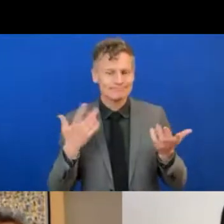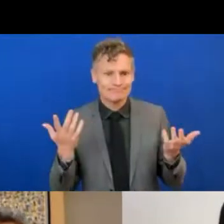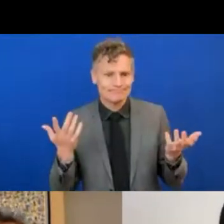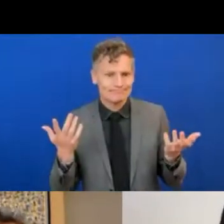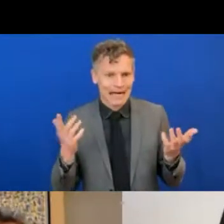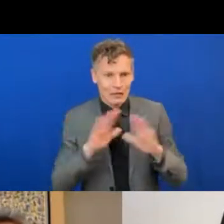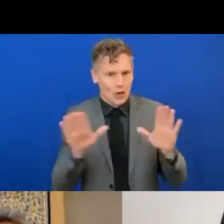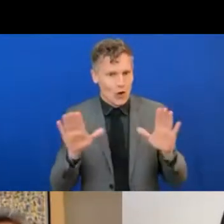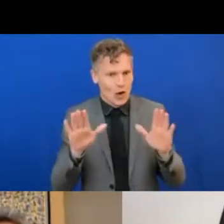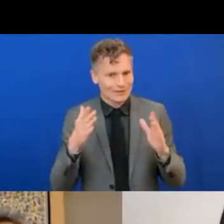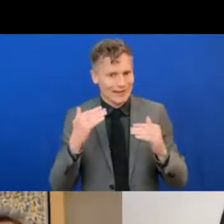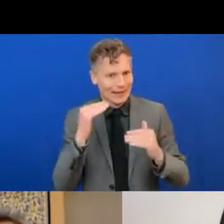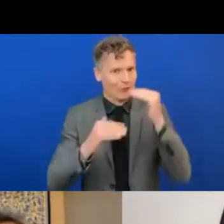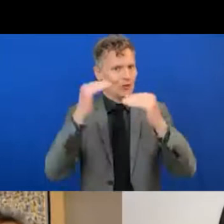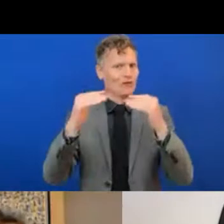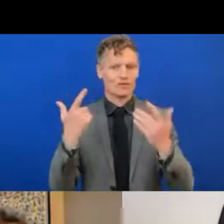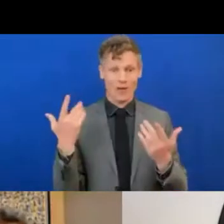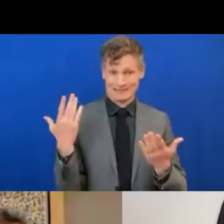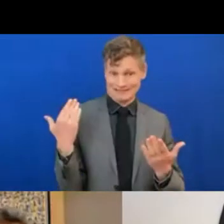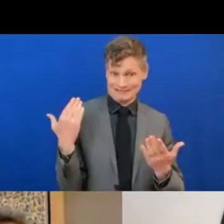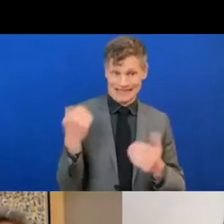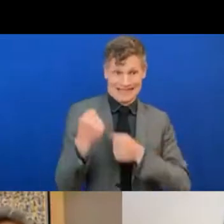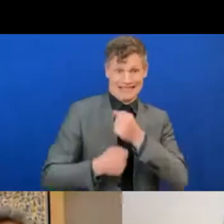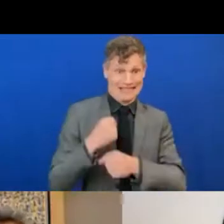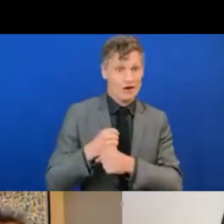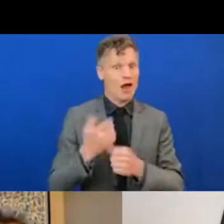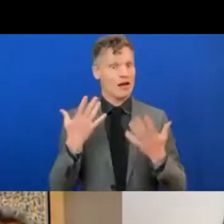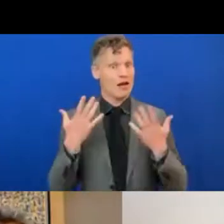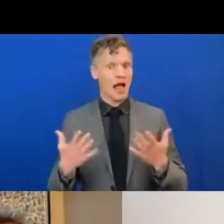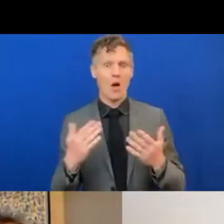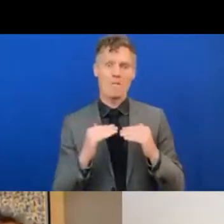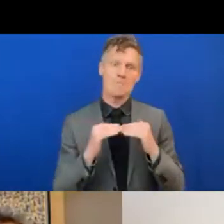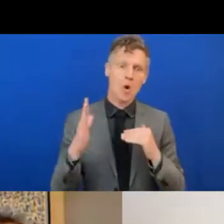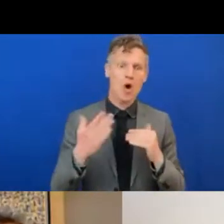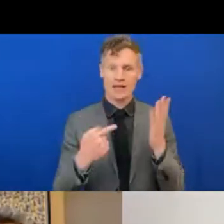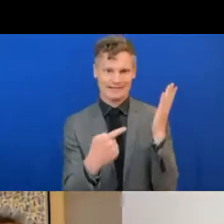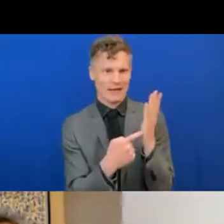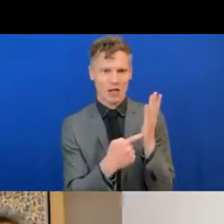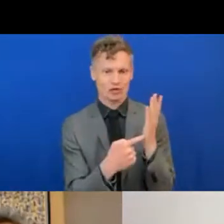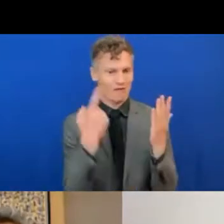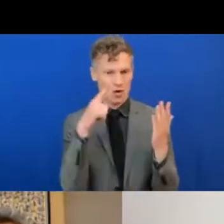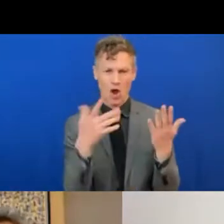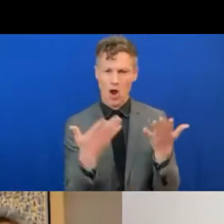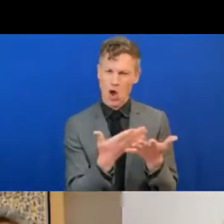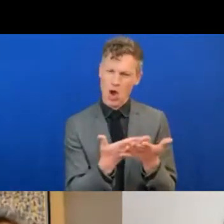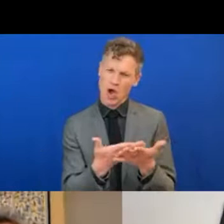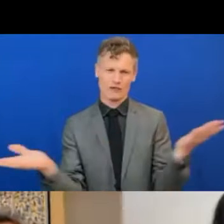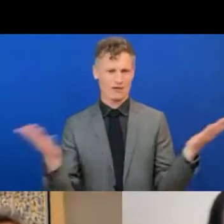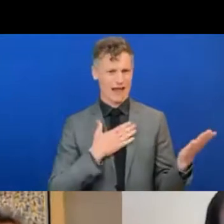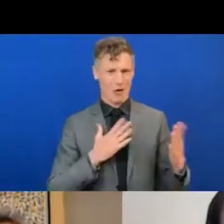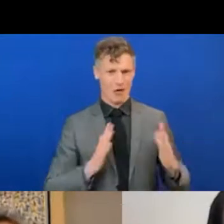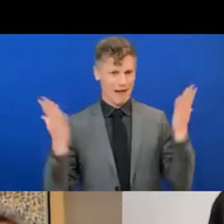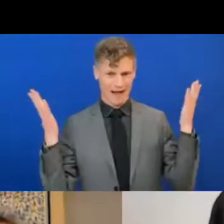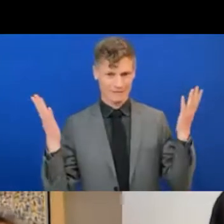accelerated pace to use in technology for every aspect of our life. And what I felt is I